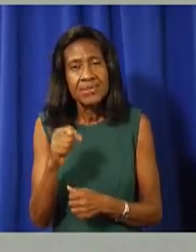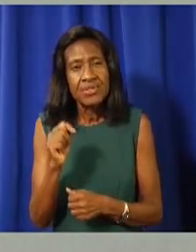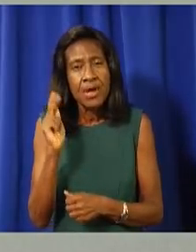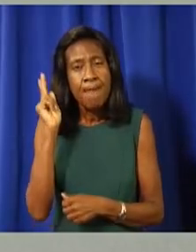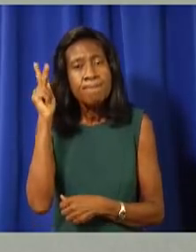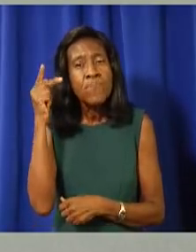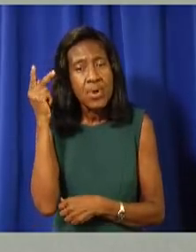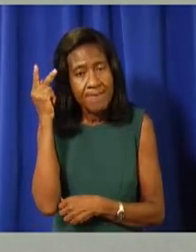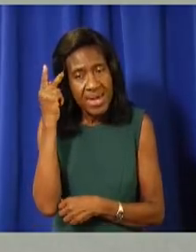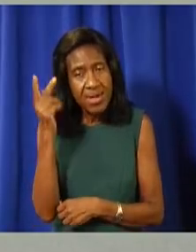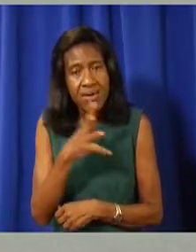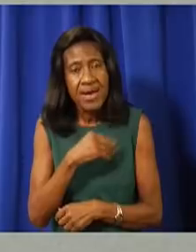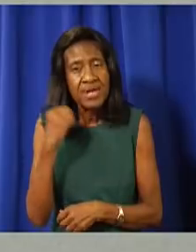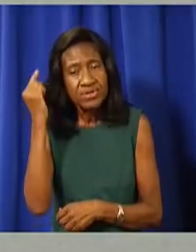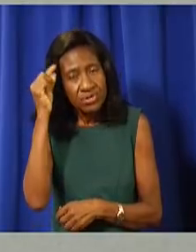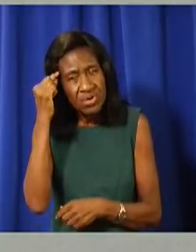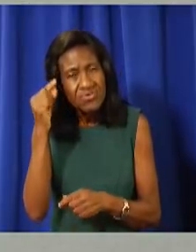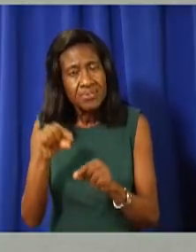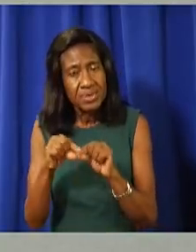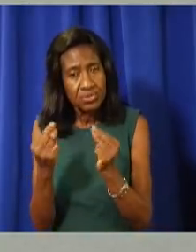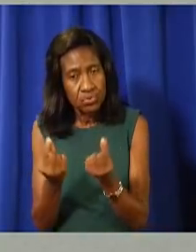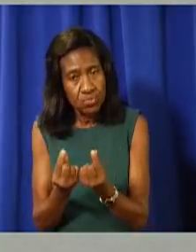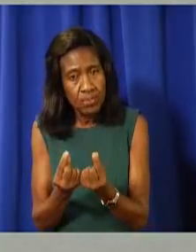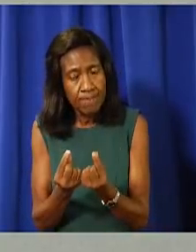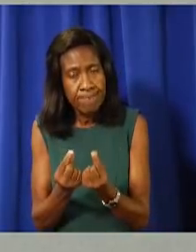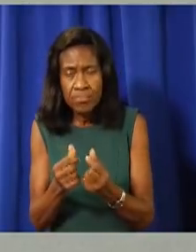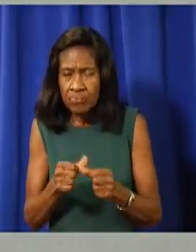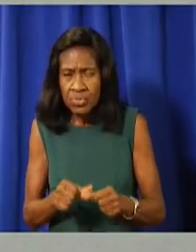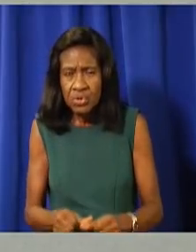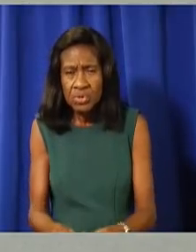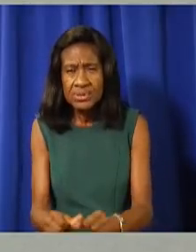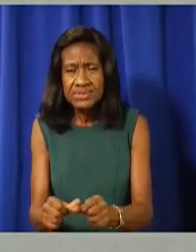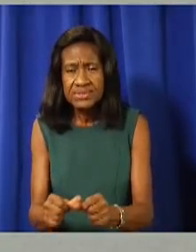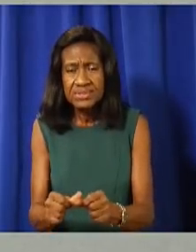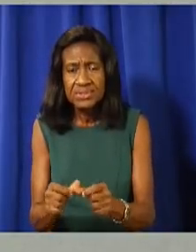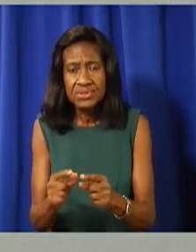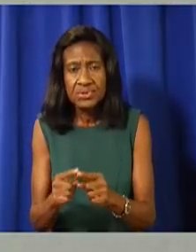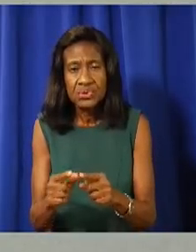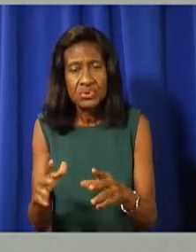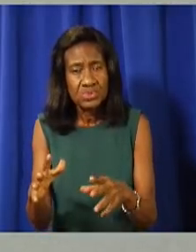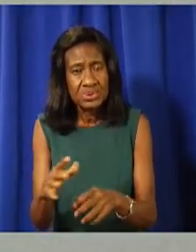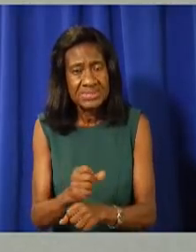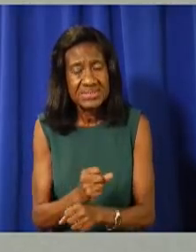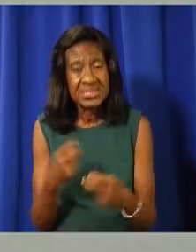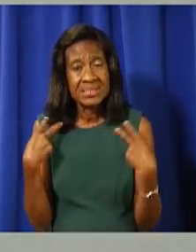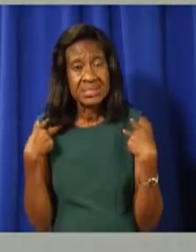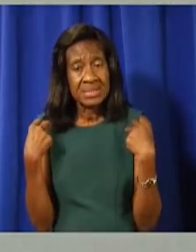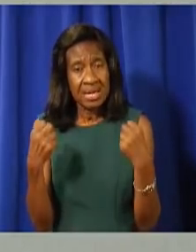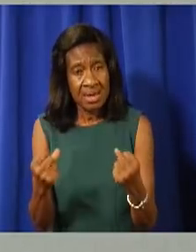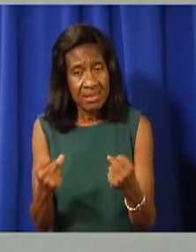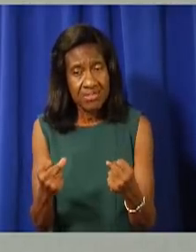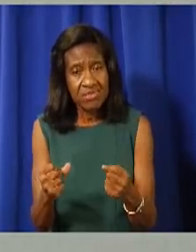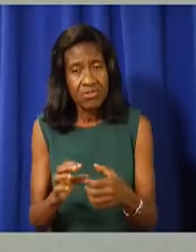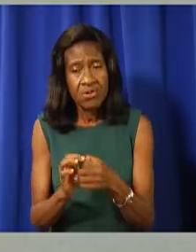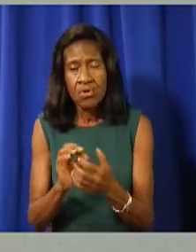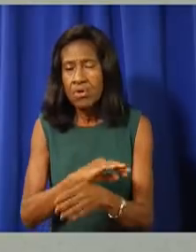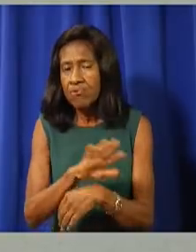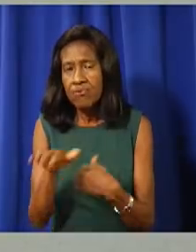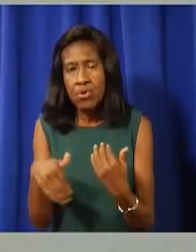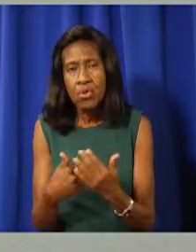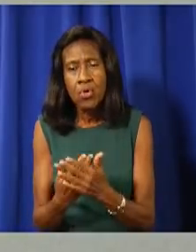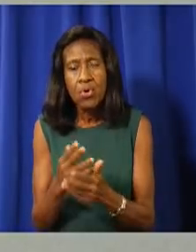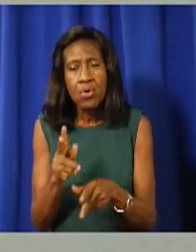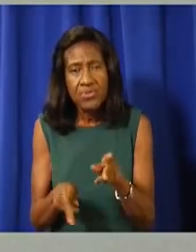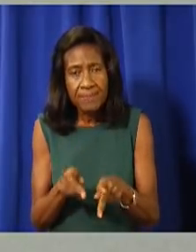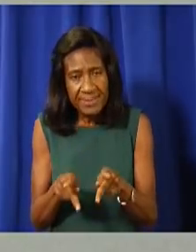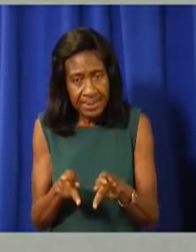continue to take the health and the welfare of everyone on these islands very seriously. So we do have to be a little bit